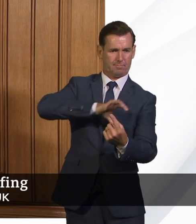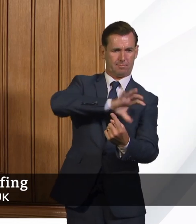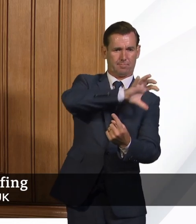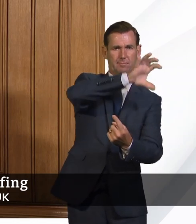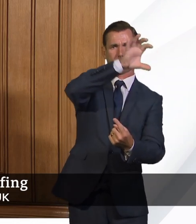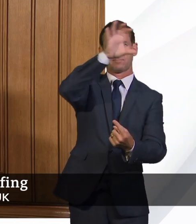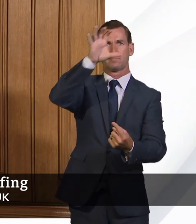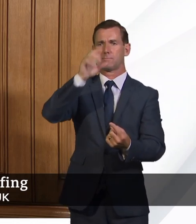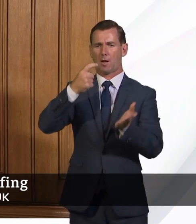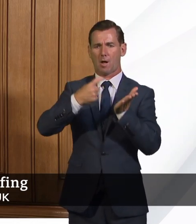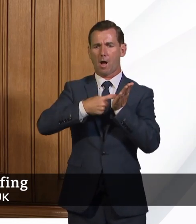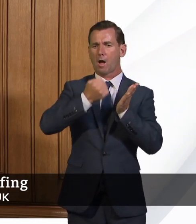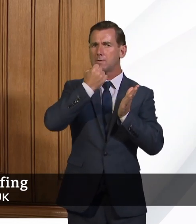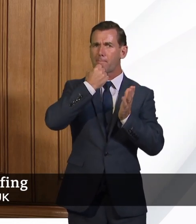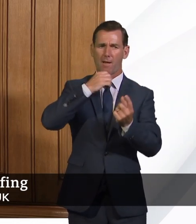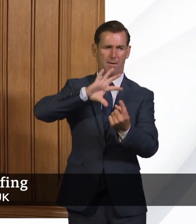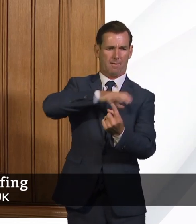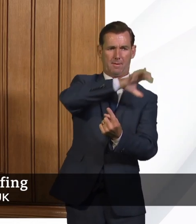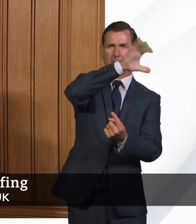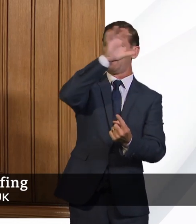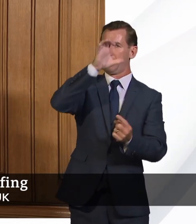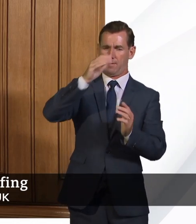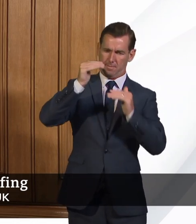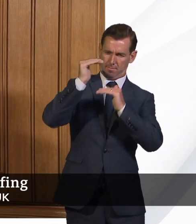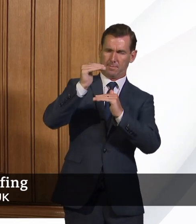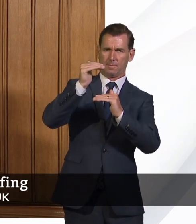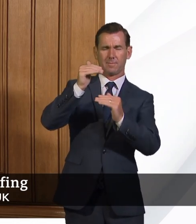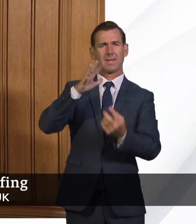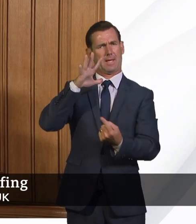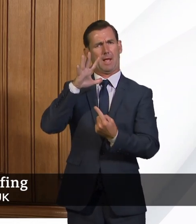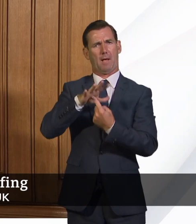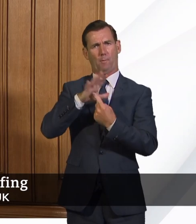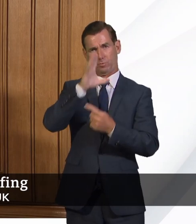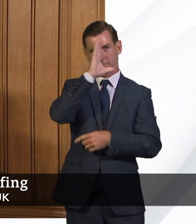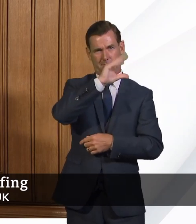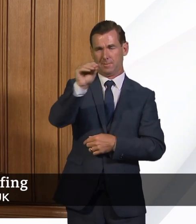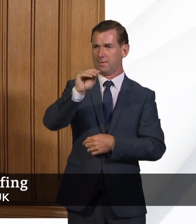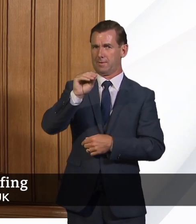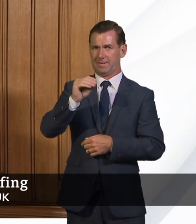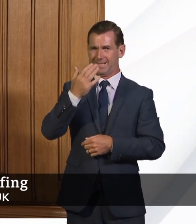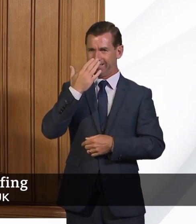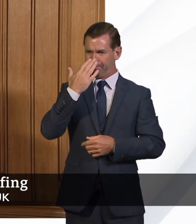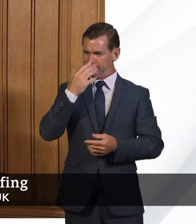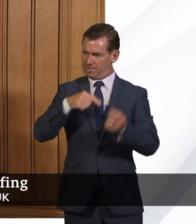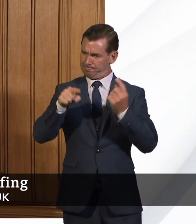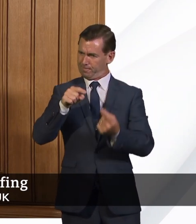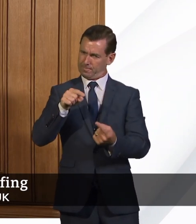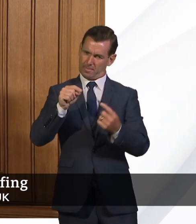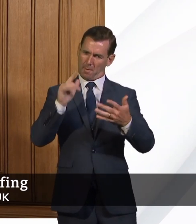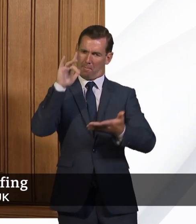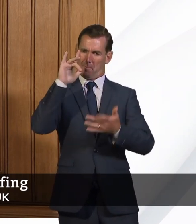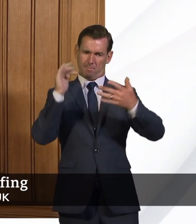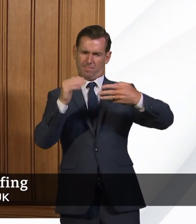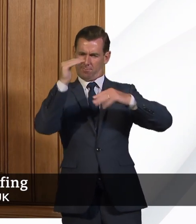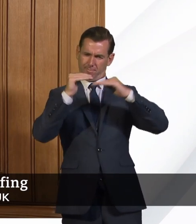they do have central projections and ranges. And the important thing is that in all regions, the central projection within that range is